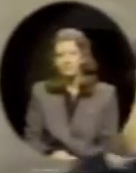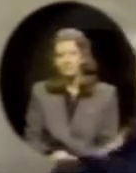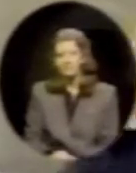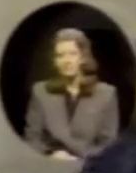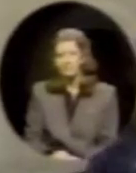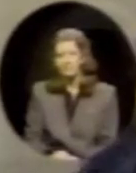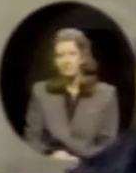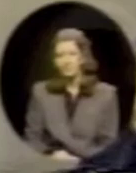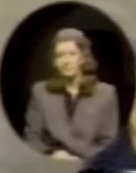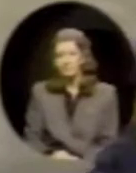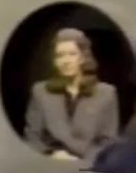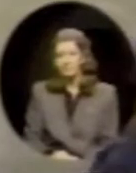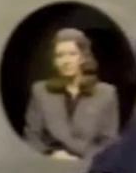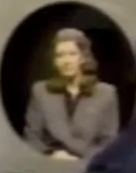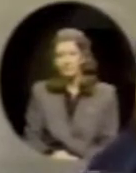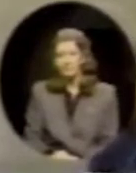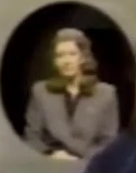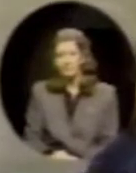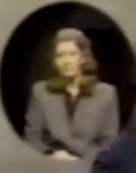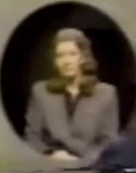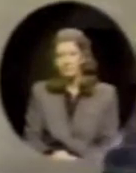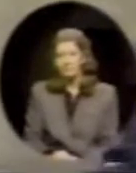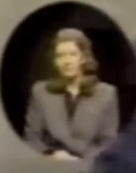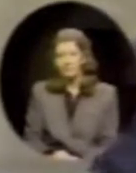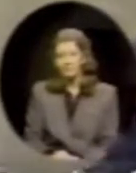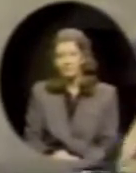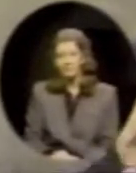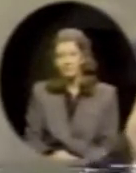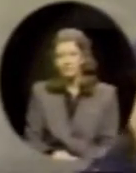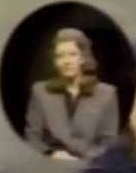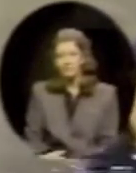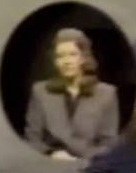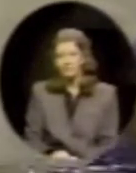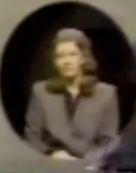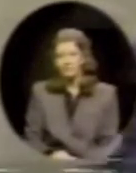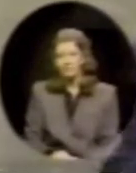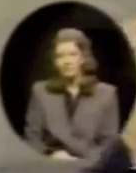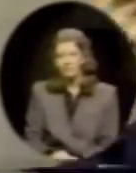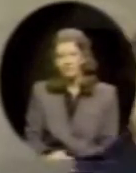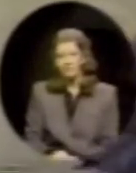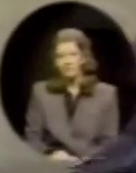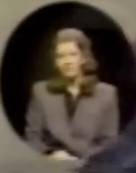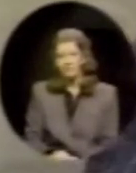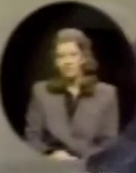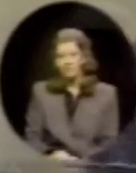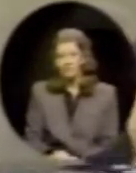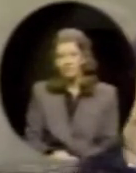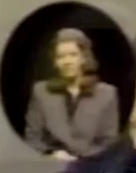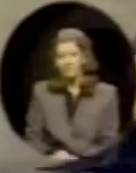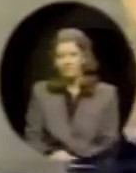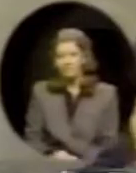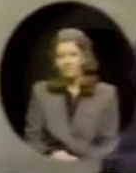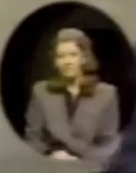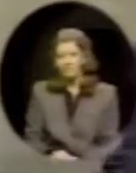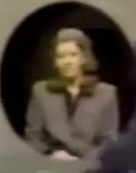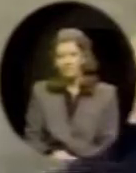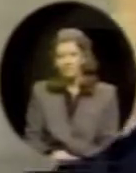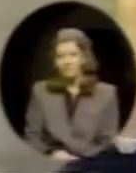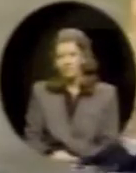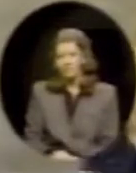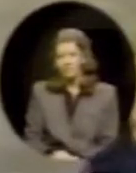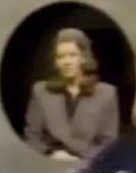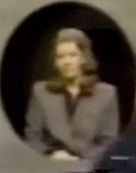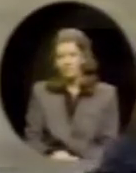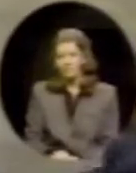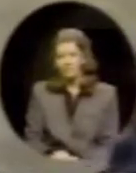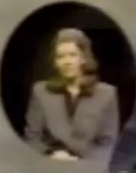% or more. And the fourth was that no reprisals be given to anyone who participated. All except the